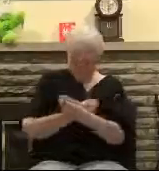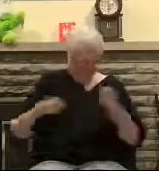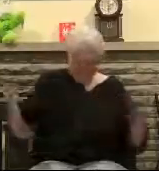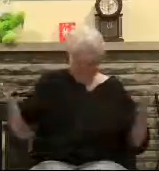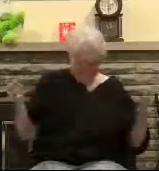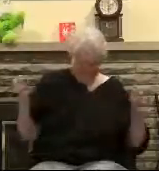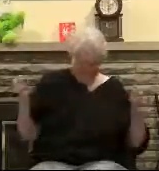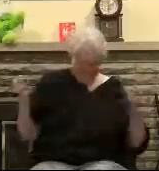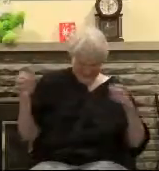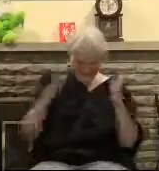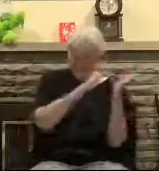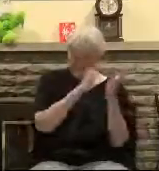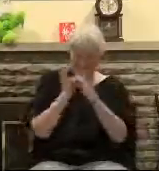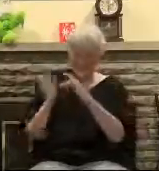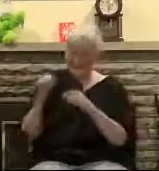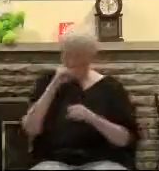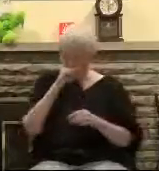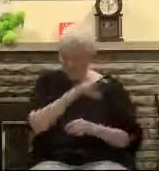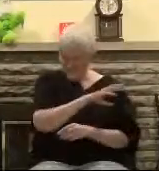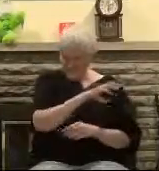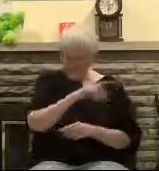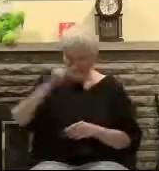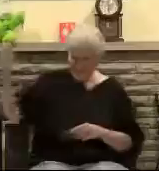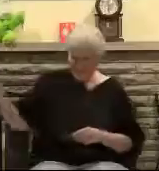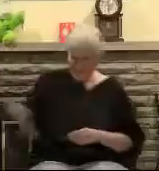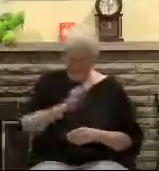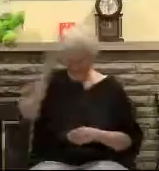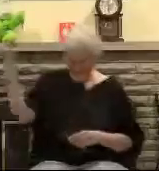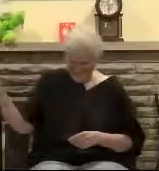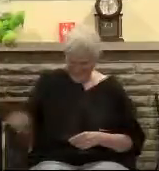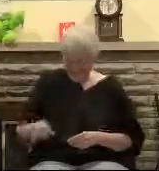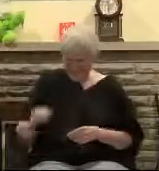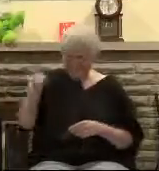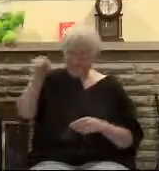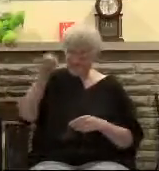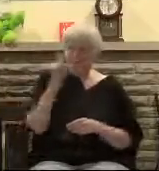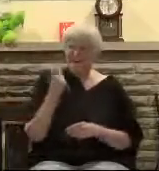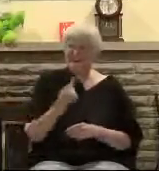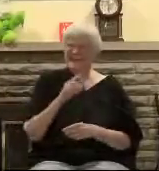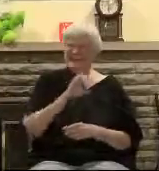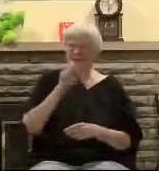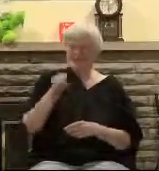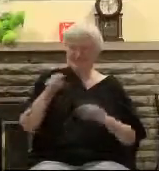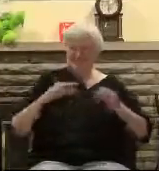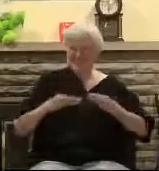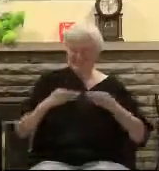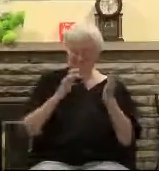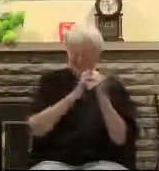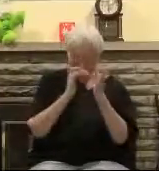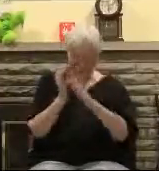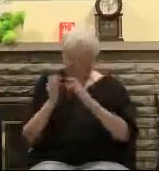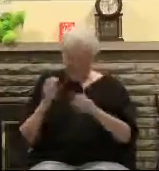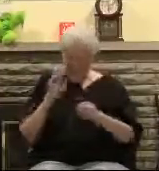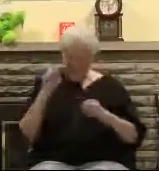in you See He is the I am He's the eternal one When you receive his